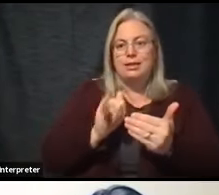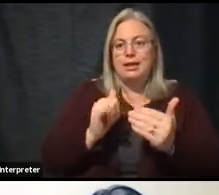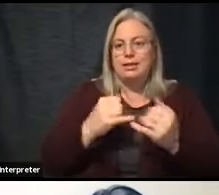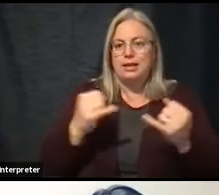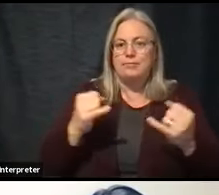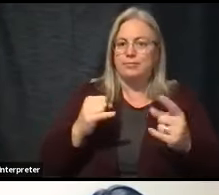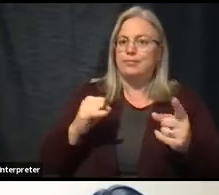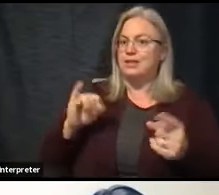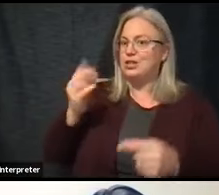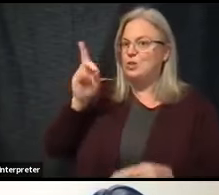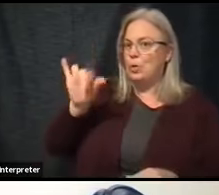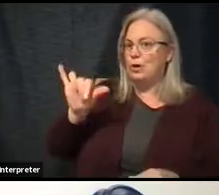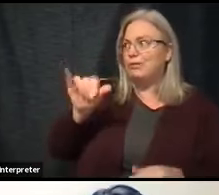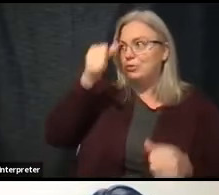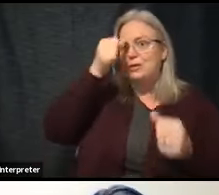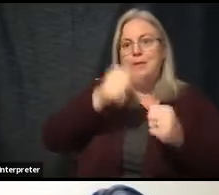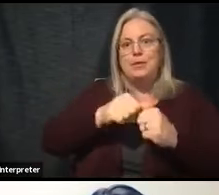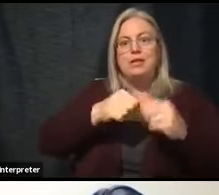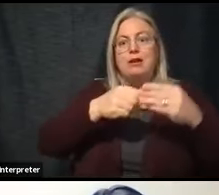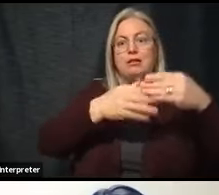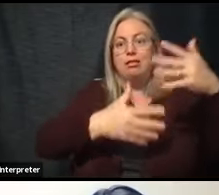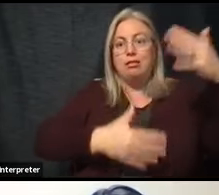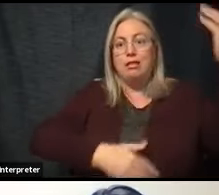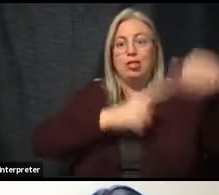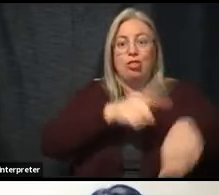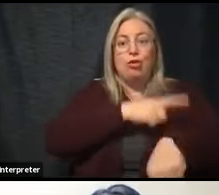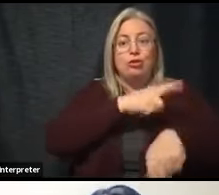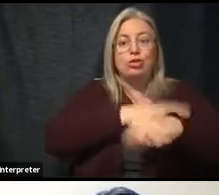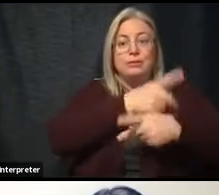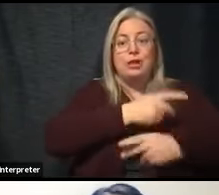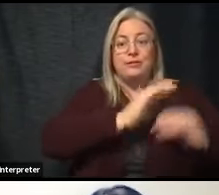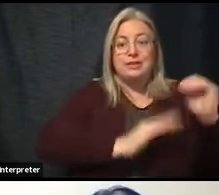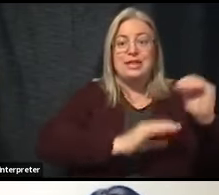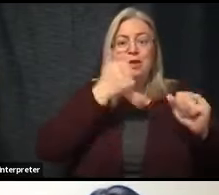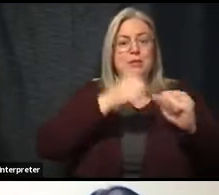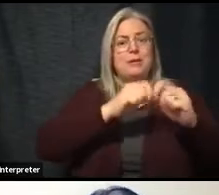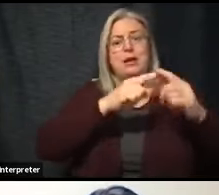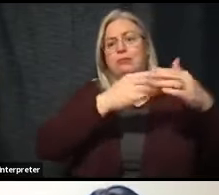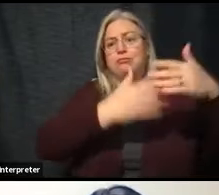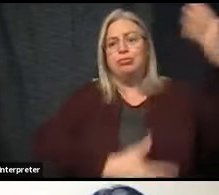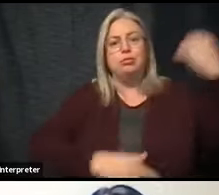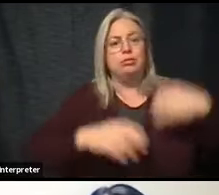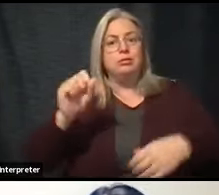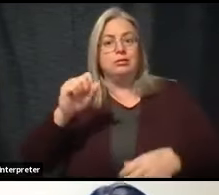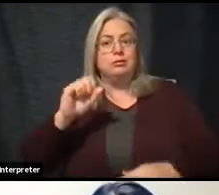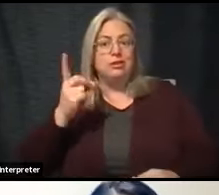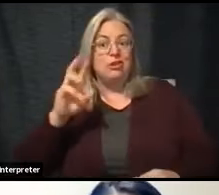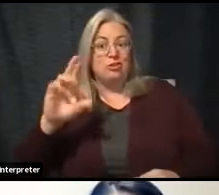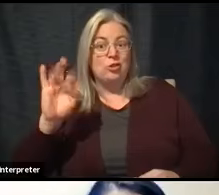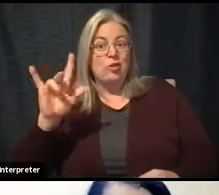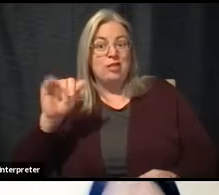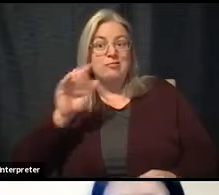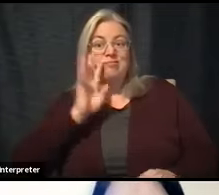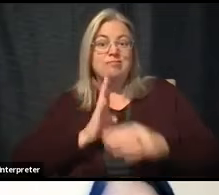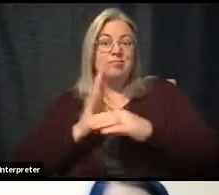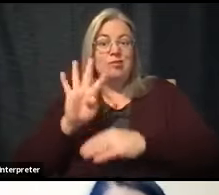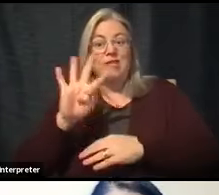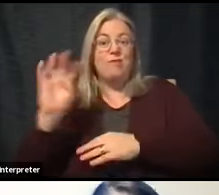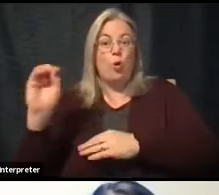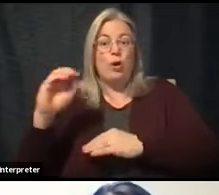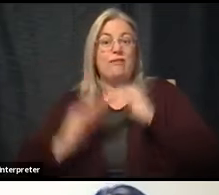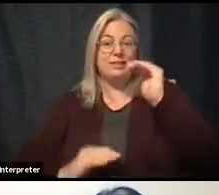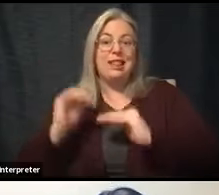news, because I can remember when that list of long-term care facilities was a lot longer. Oh, it was 40 plus. Yeah, I was going say,